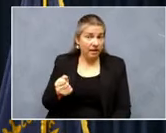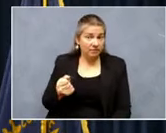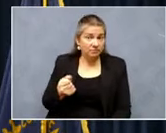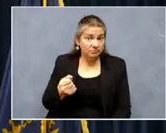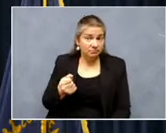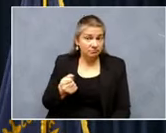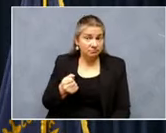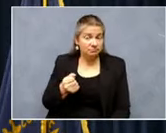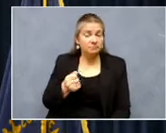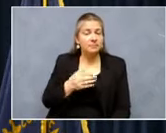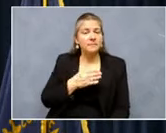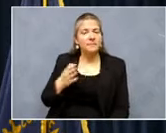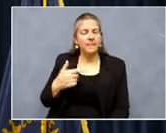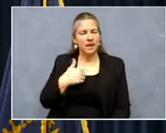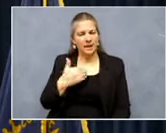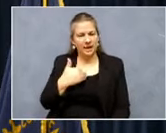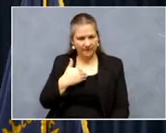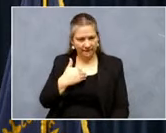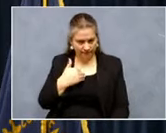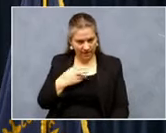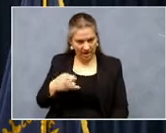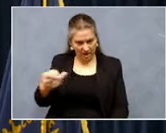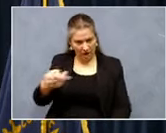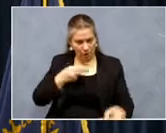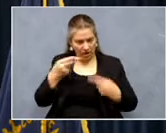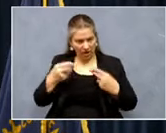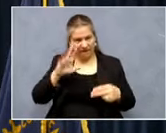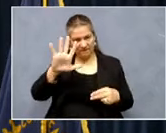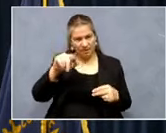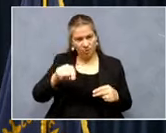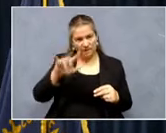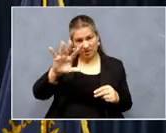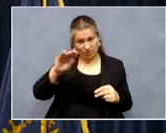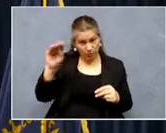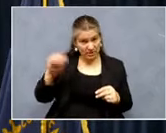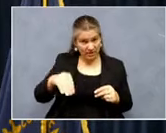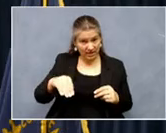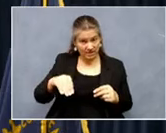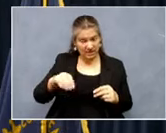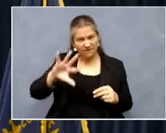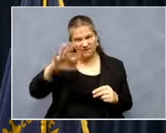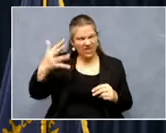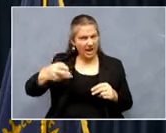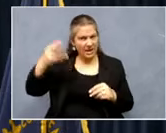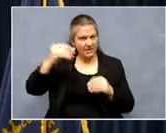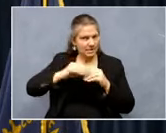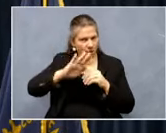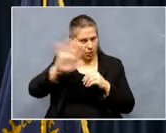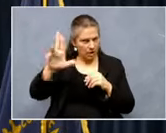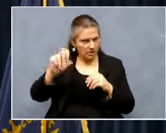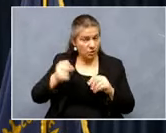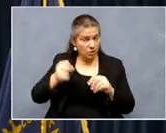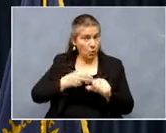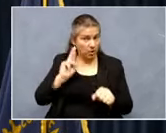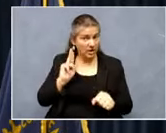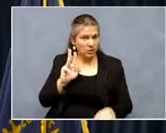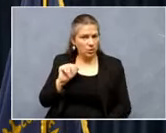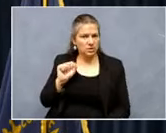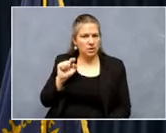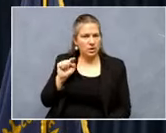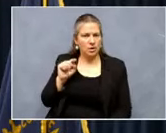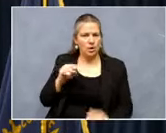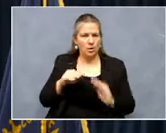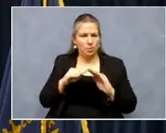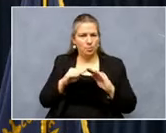we had, uh, a hiring rate of 5.5%, which is the fifth highest in the nation. The quit rate was a full point below that